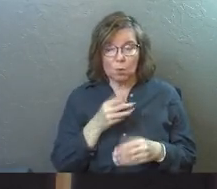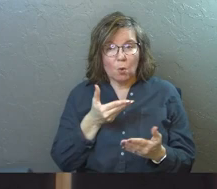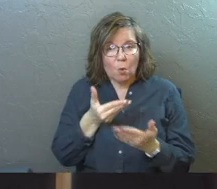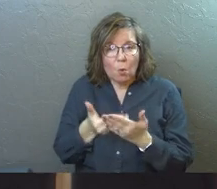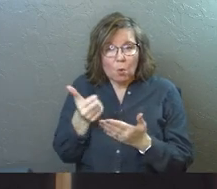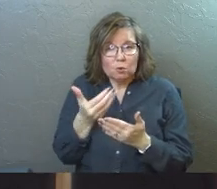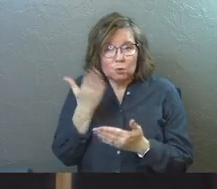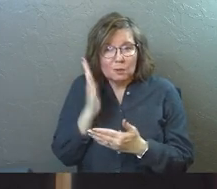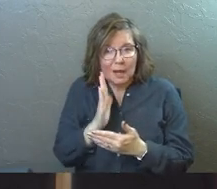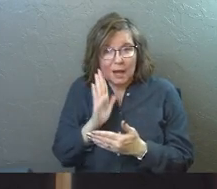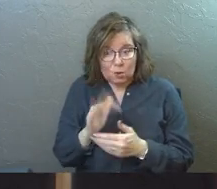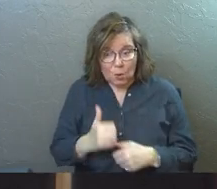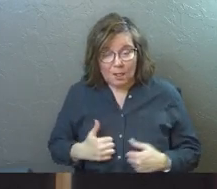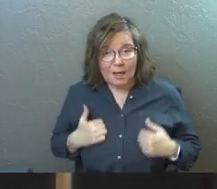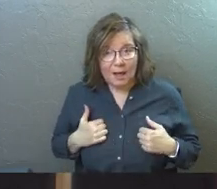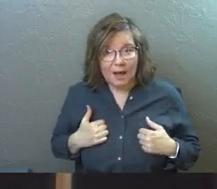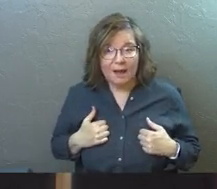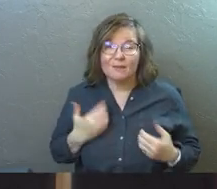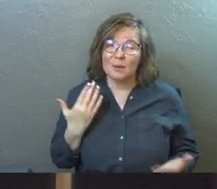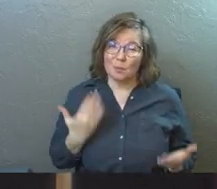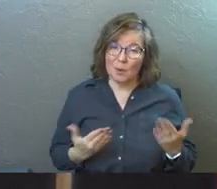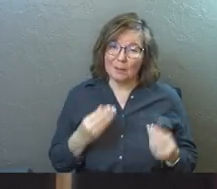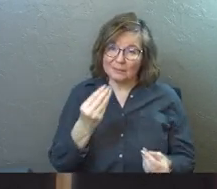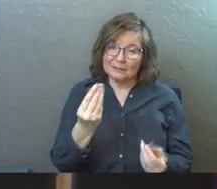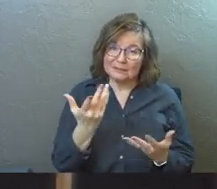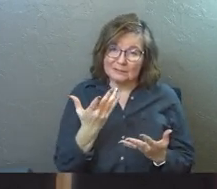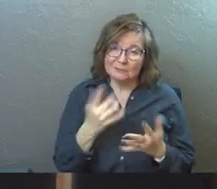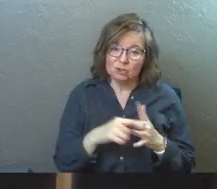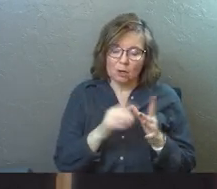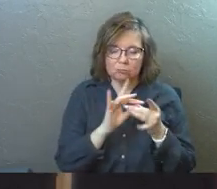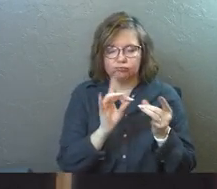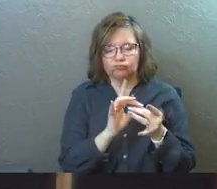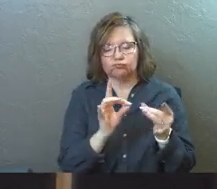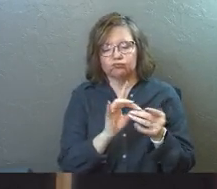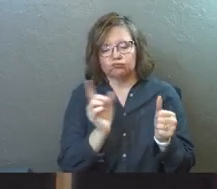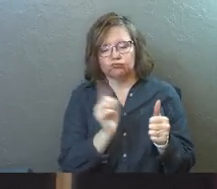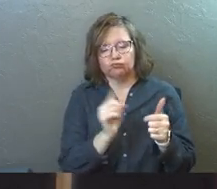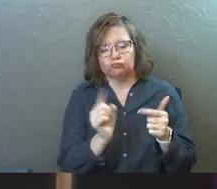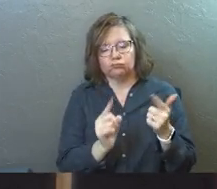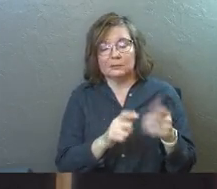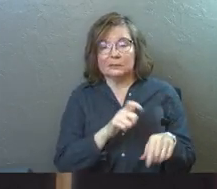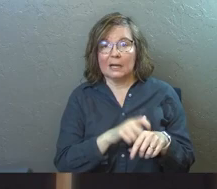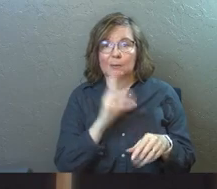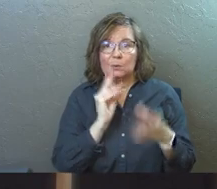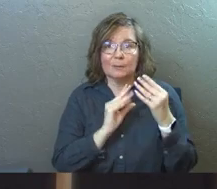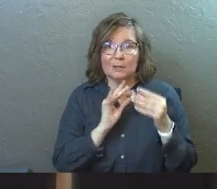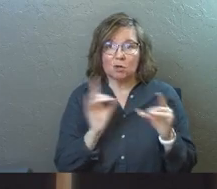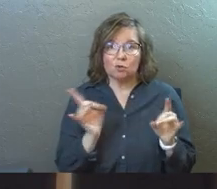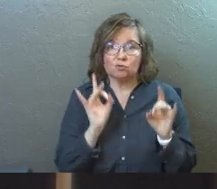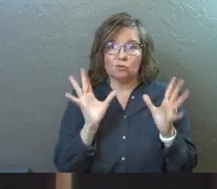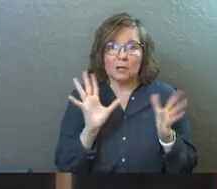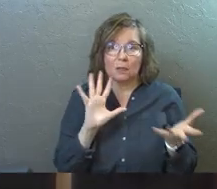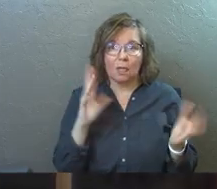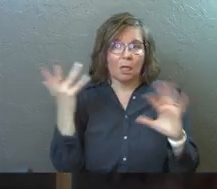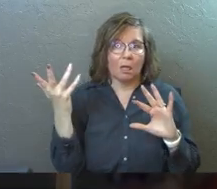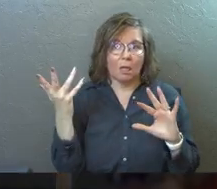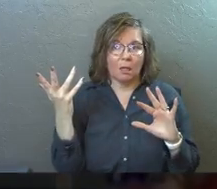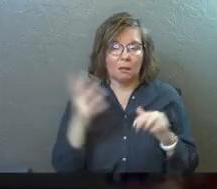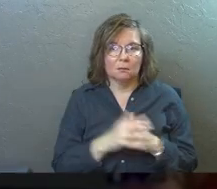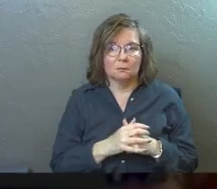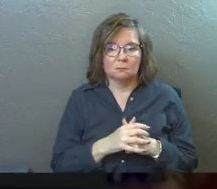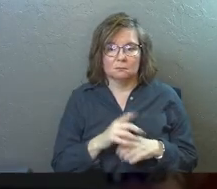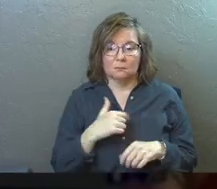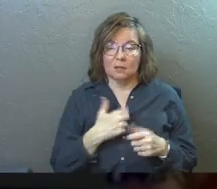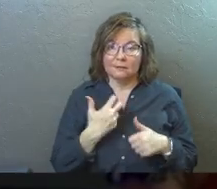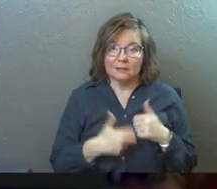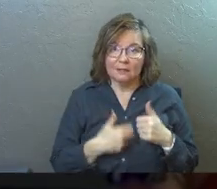closest to God in your life, you would probably start recounting to me times that you had gone through crisis, times that